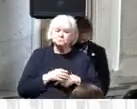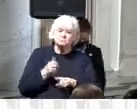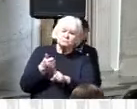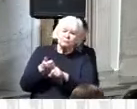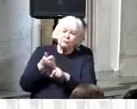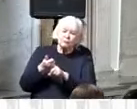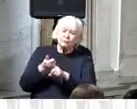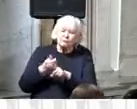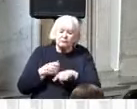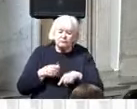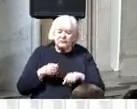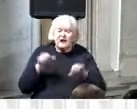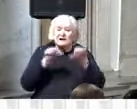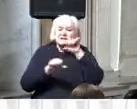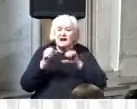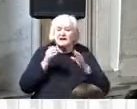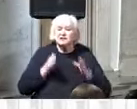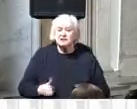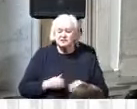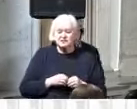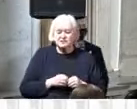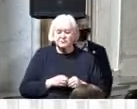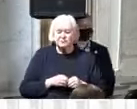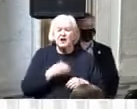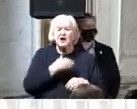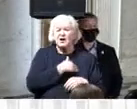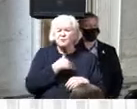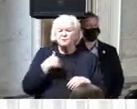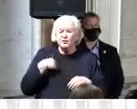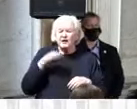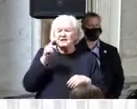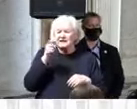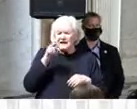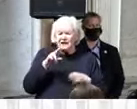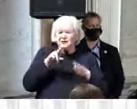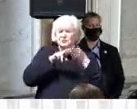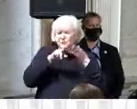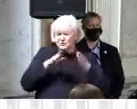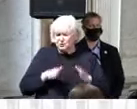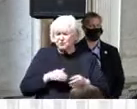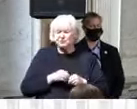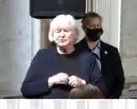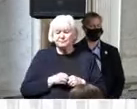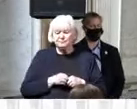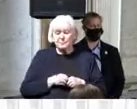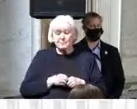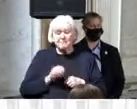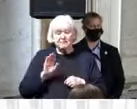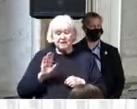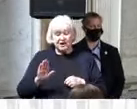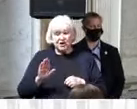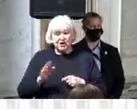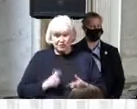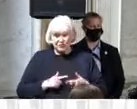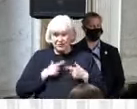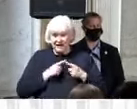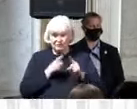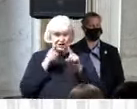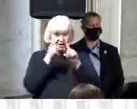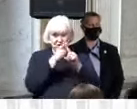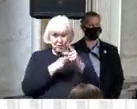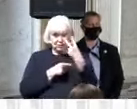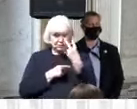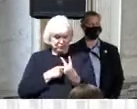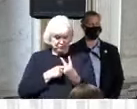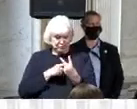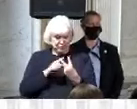a scientist she was a breast cancer researcher and she had two goals in her life to raise her